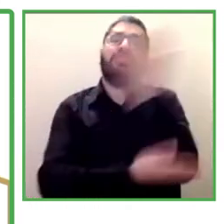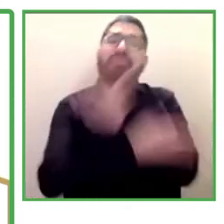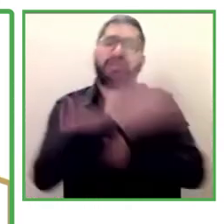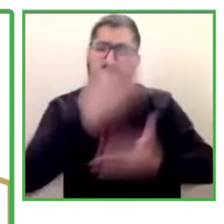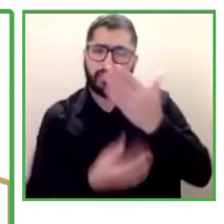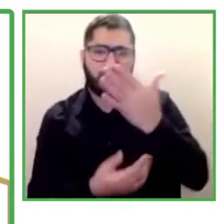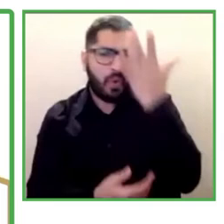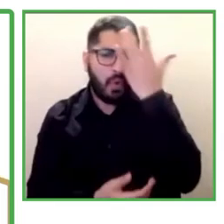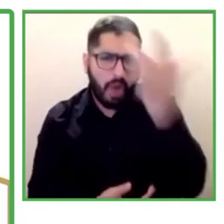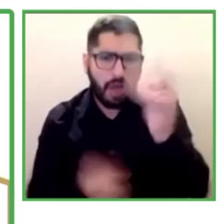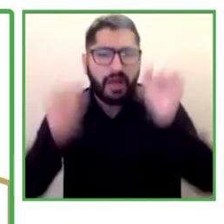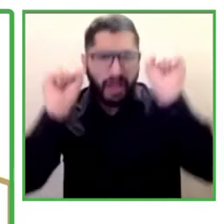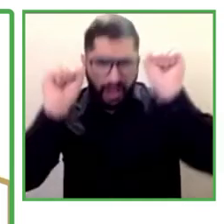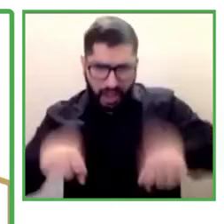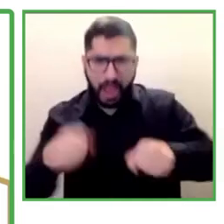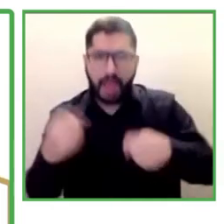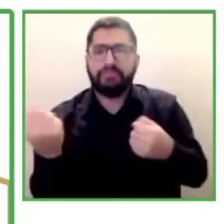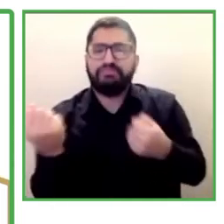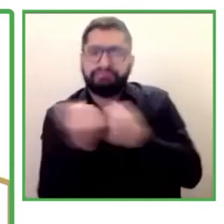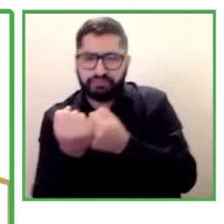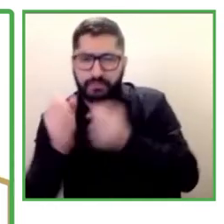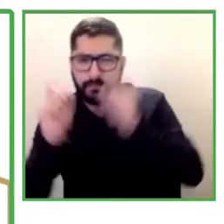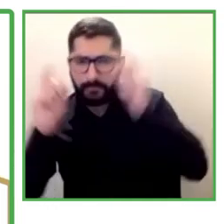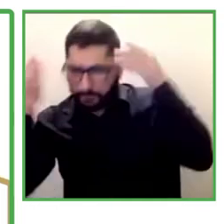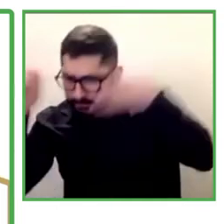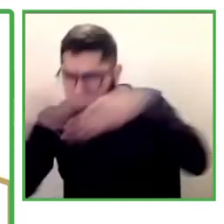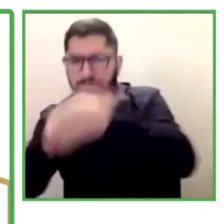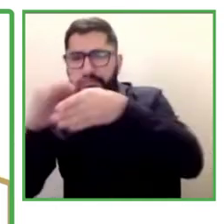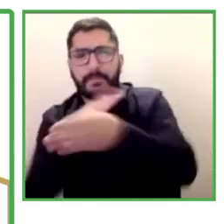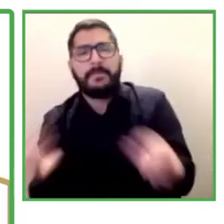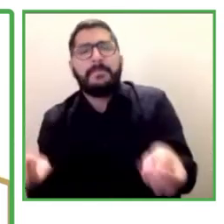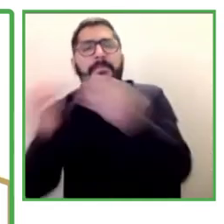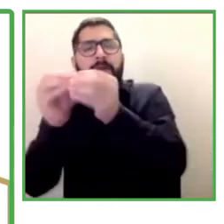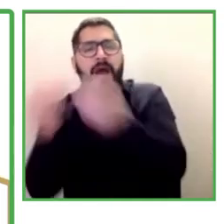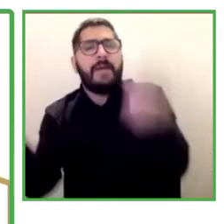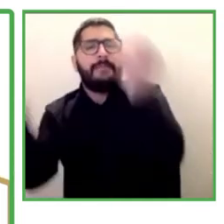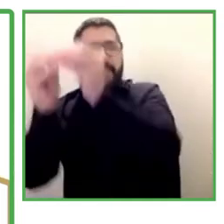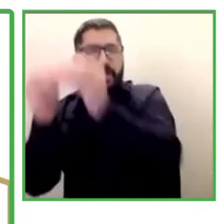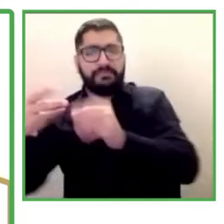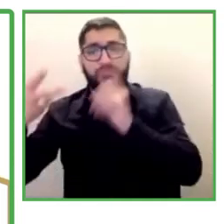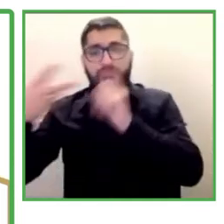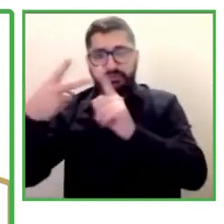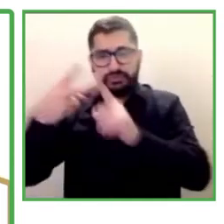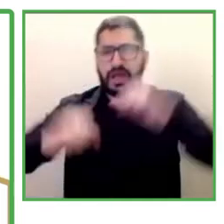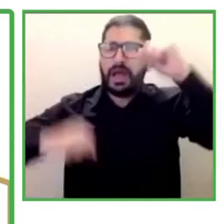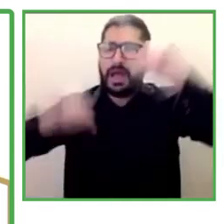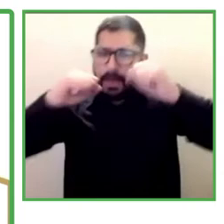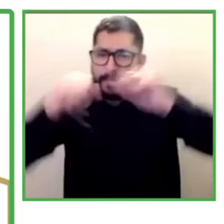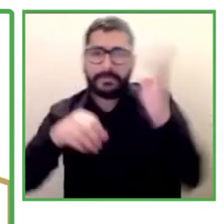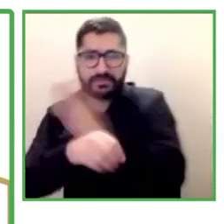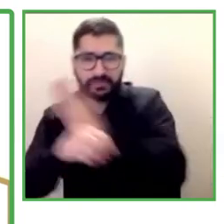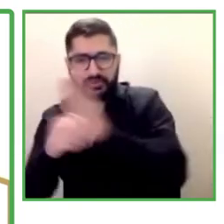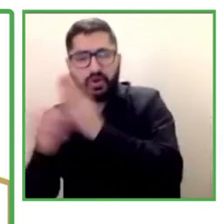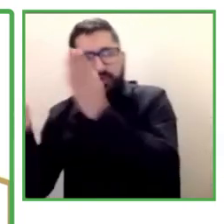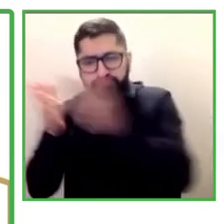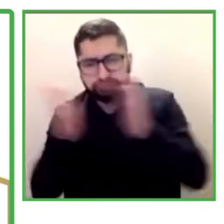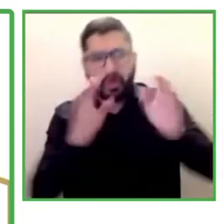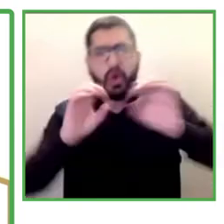able to have more access. We were also able to have organizations